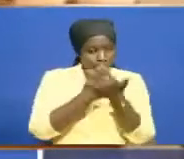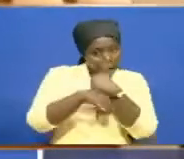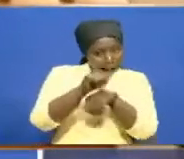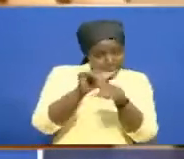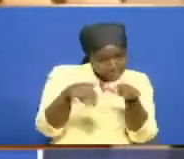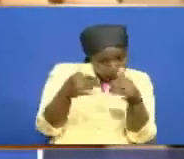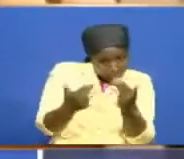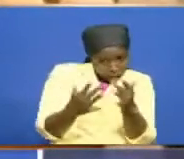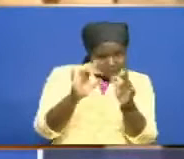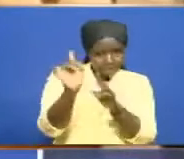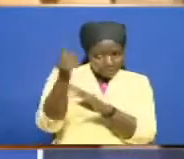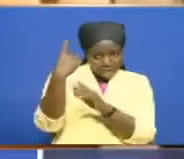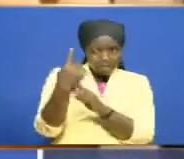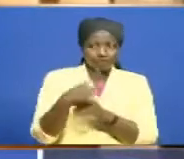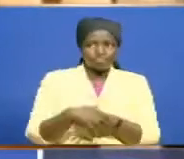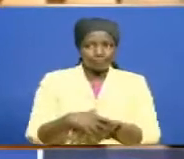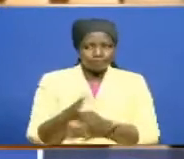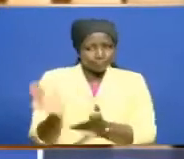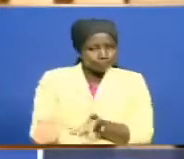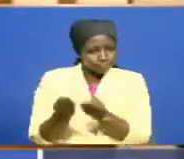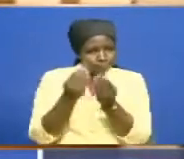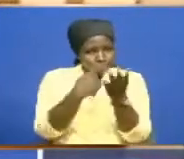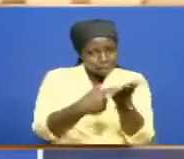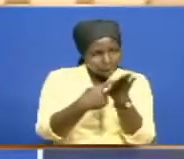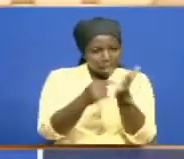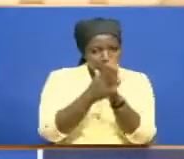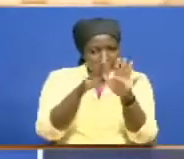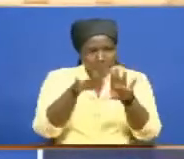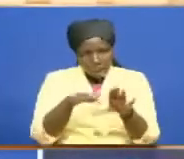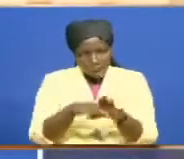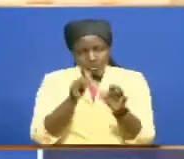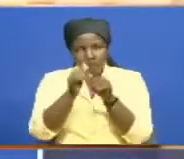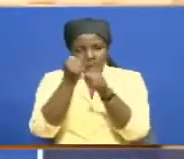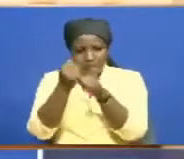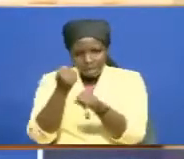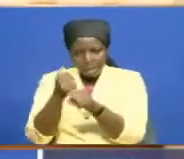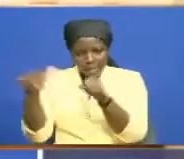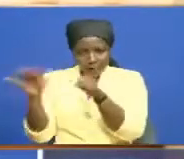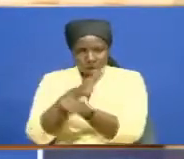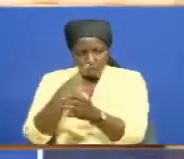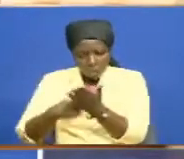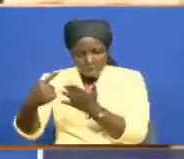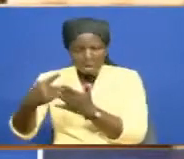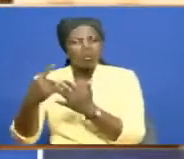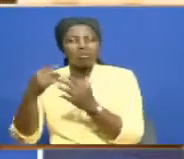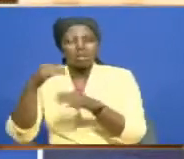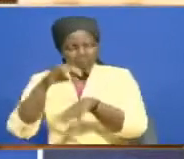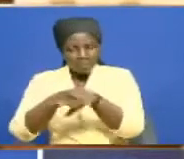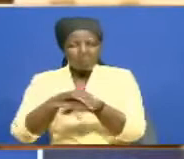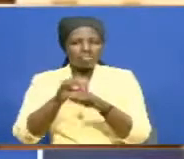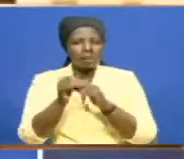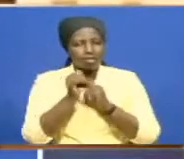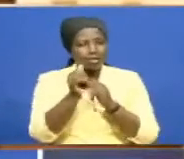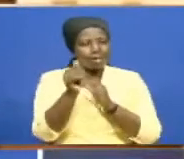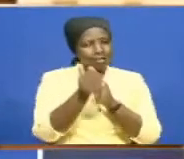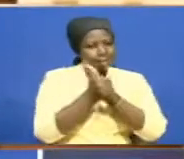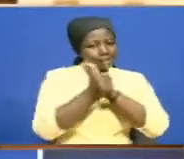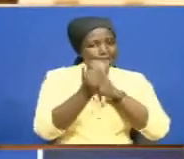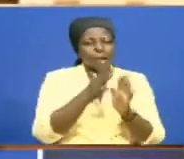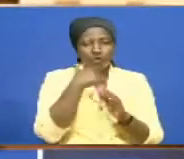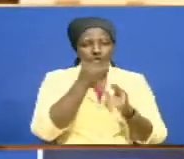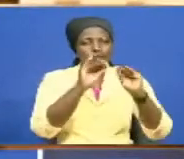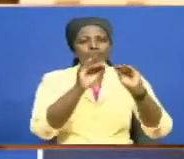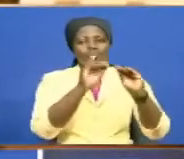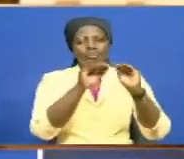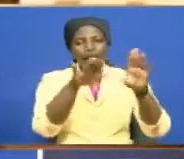first to take the members through, which we did for a whole week. We got experts who took the members through the entire bill and